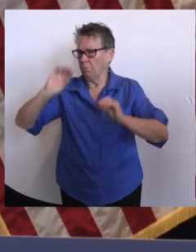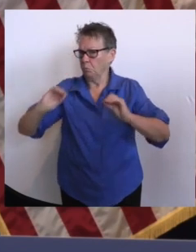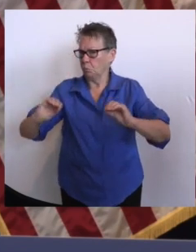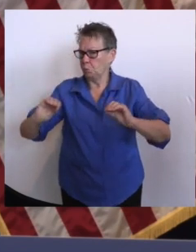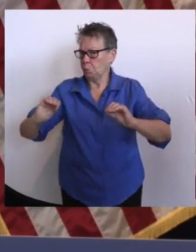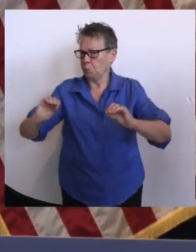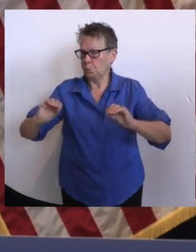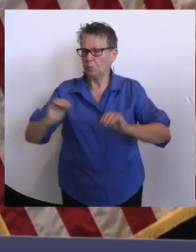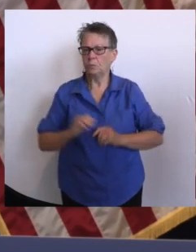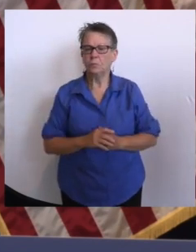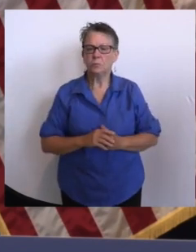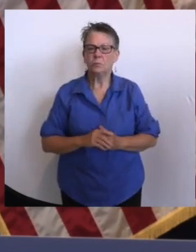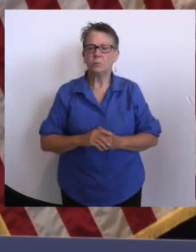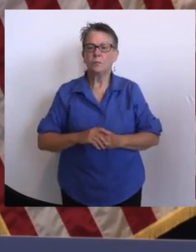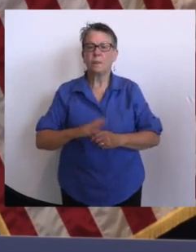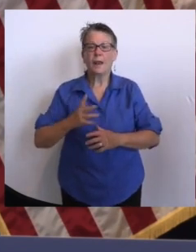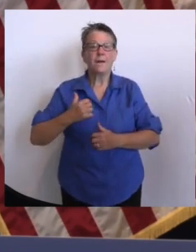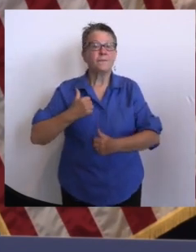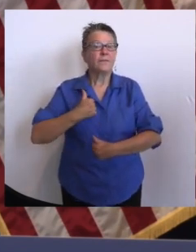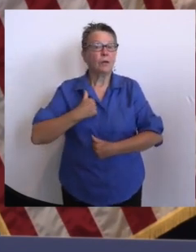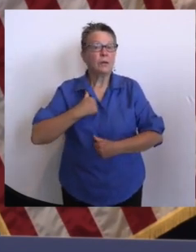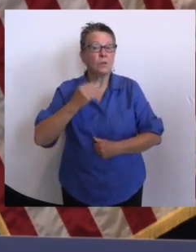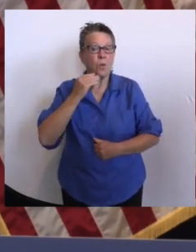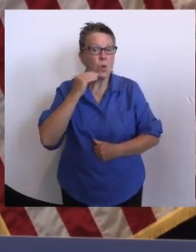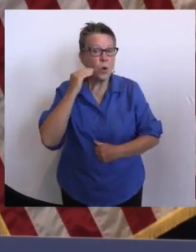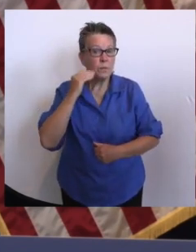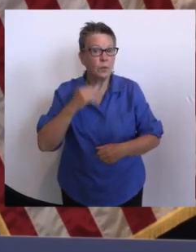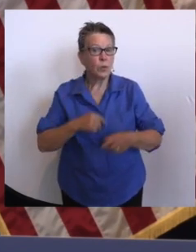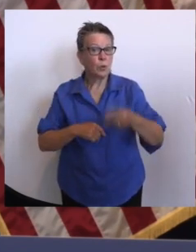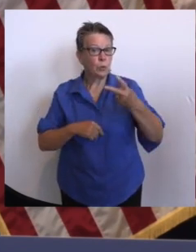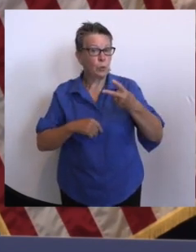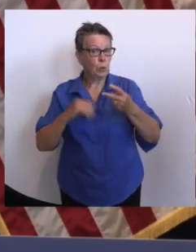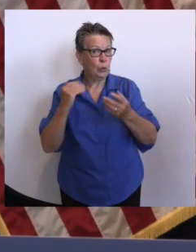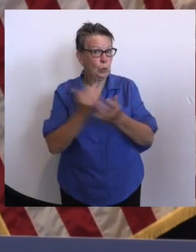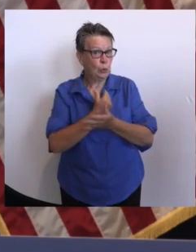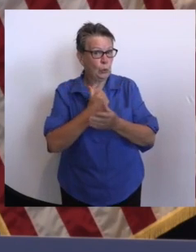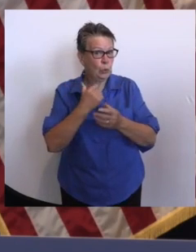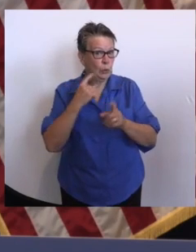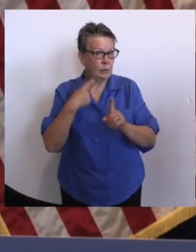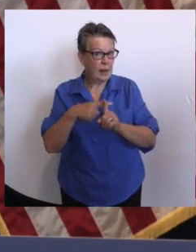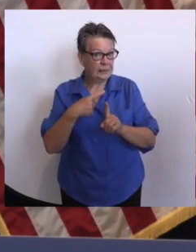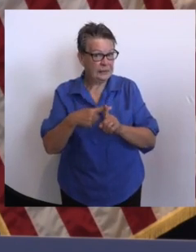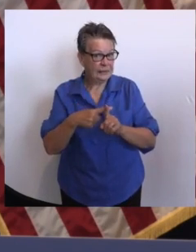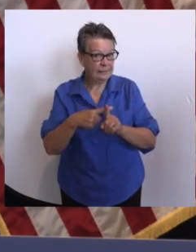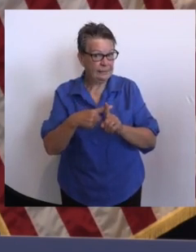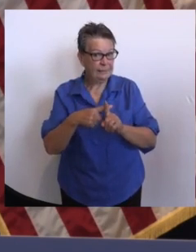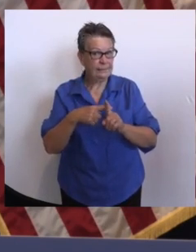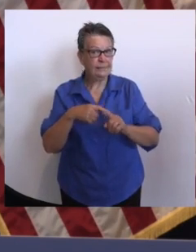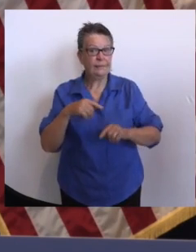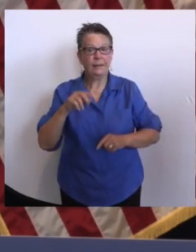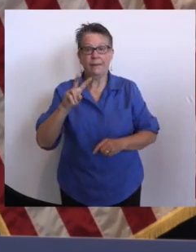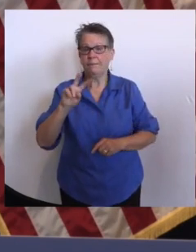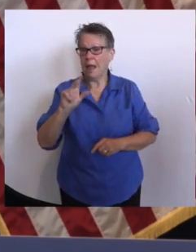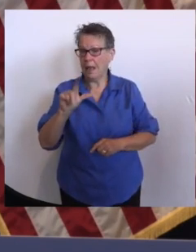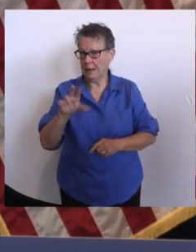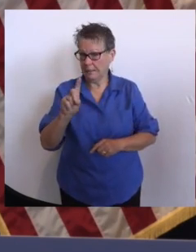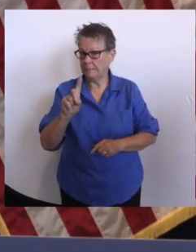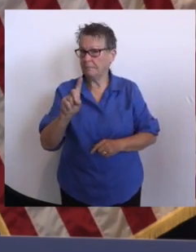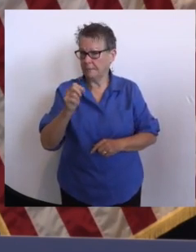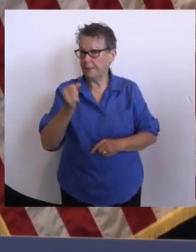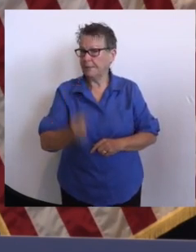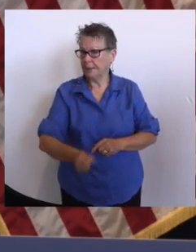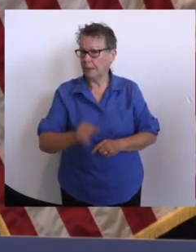been two new positive cases among residents at the Vineland home. And at the state psychiatric hospitals, no new cases